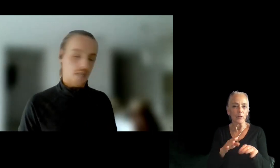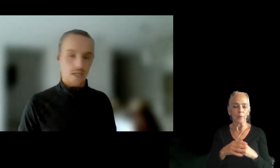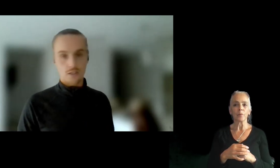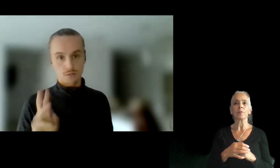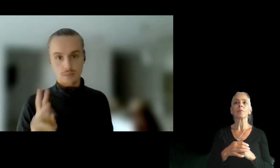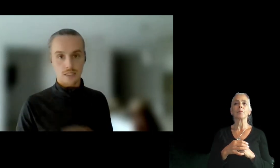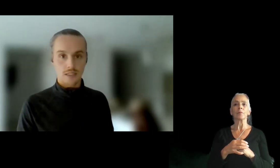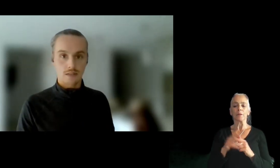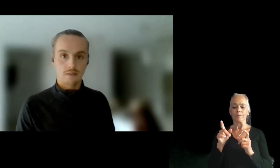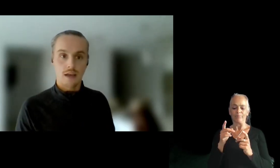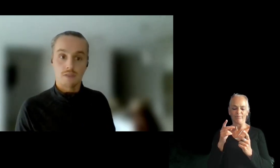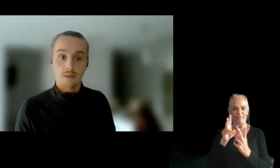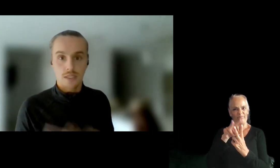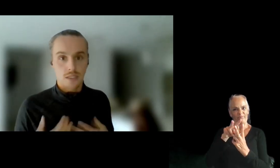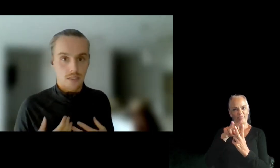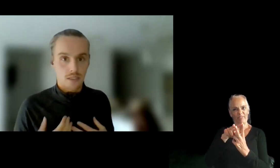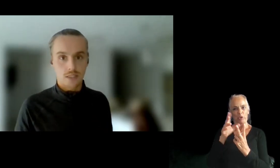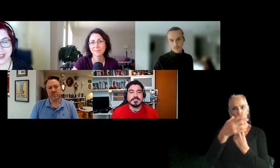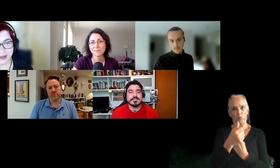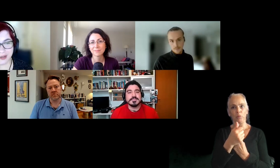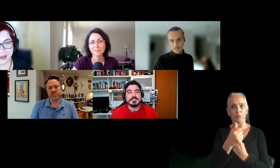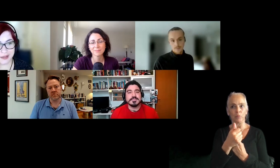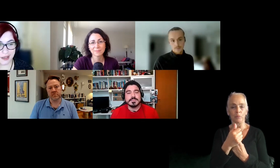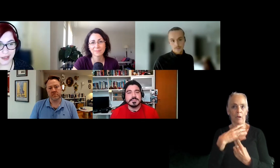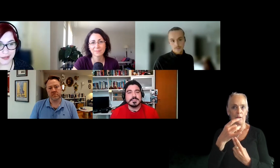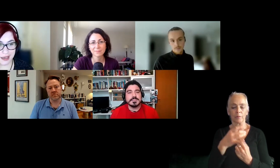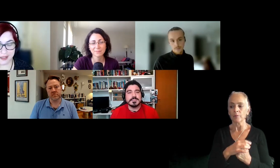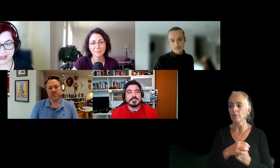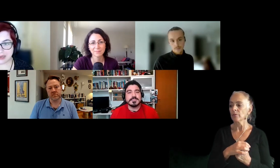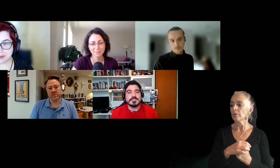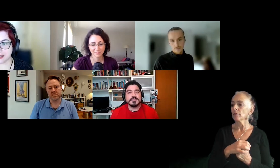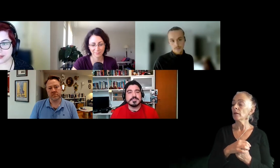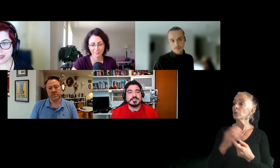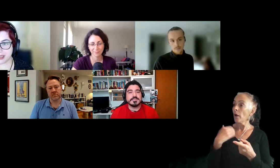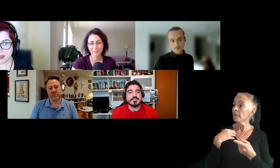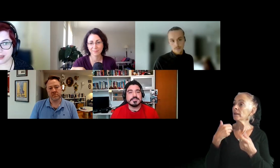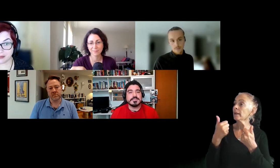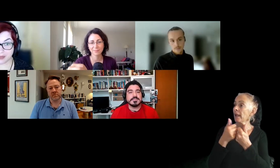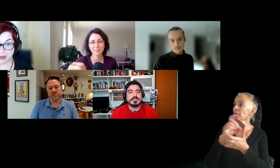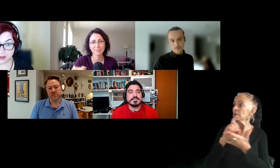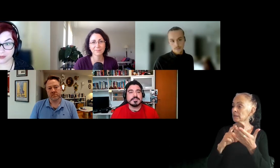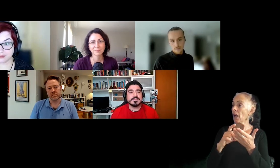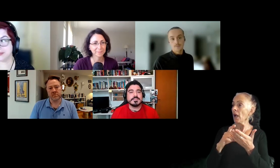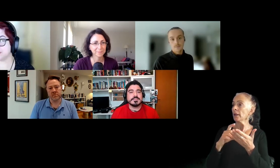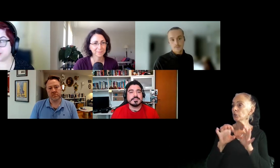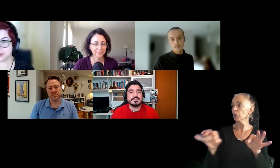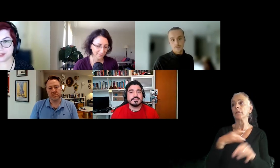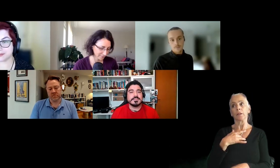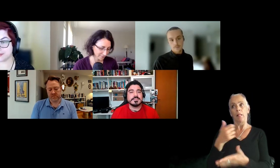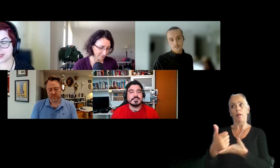They'd be kind of two pieces that I find particularly interesting. I totally believe that having a game design degree, it helped me out to